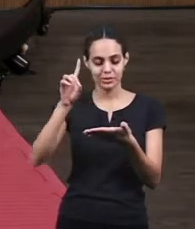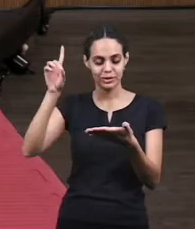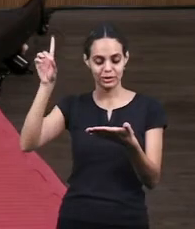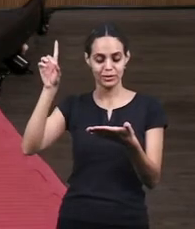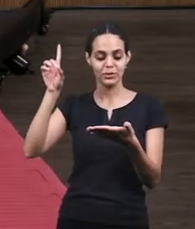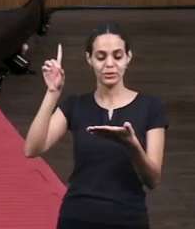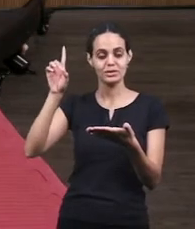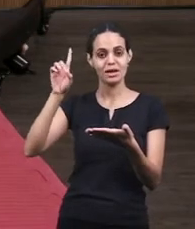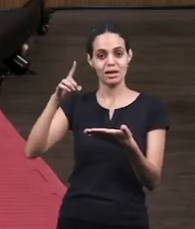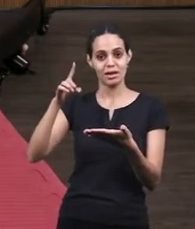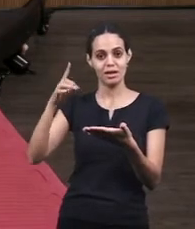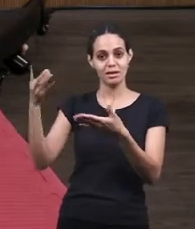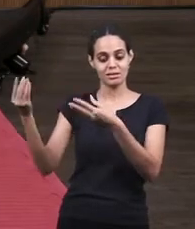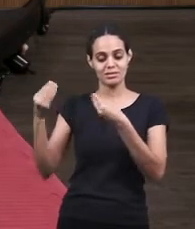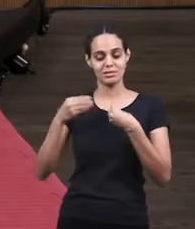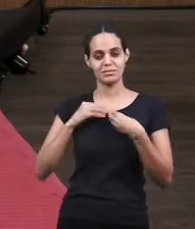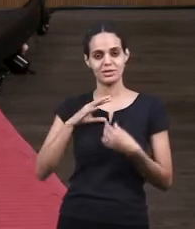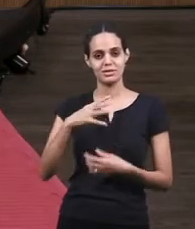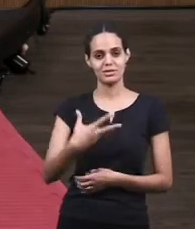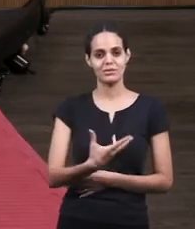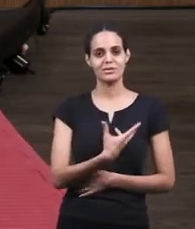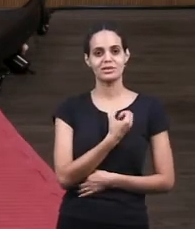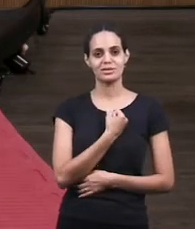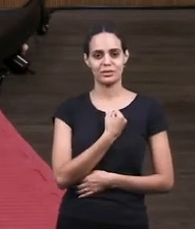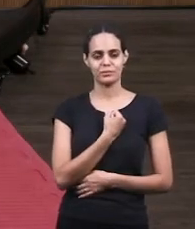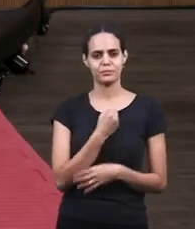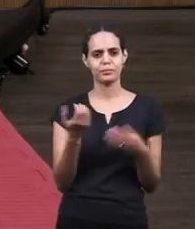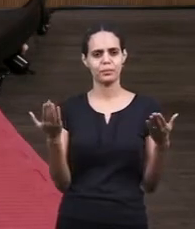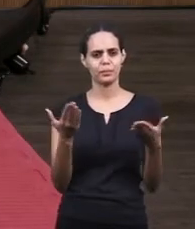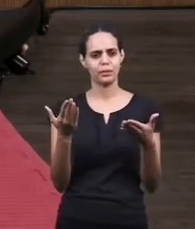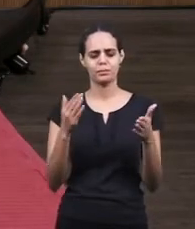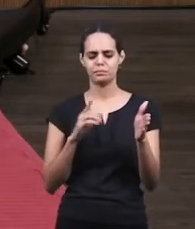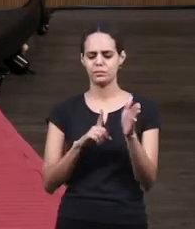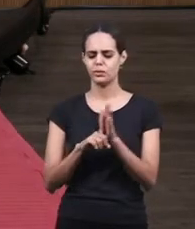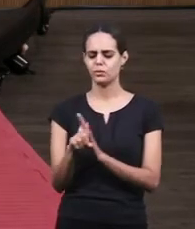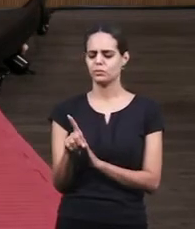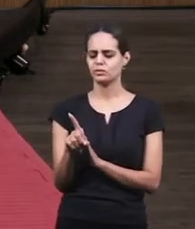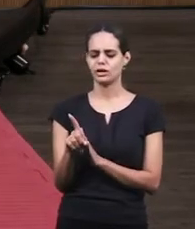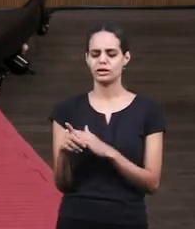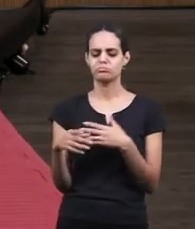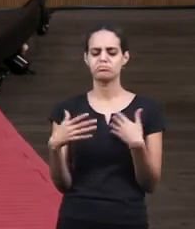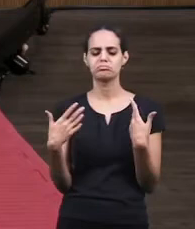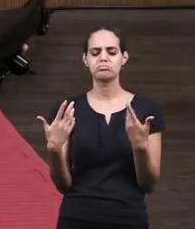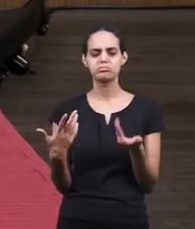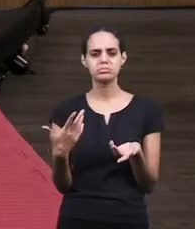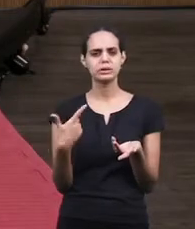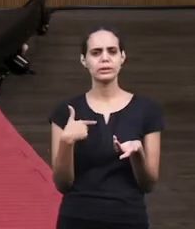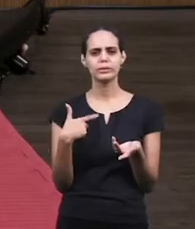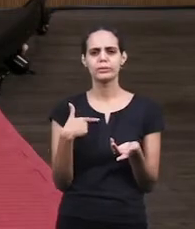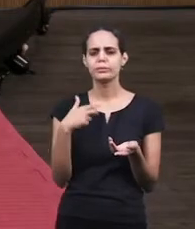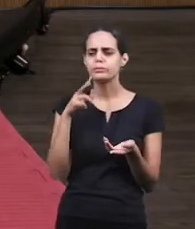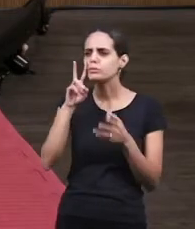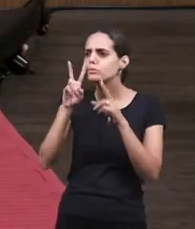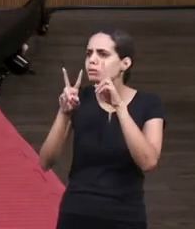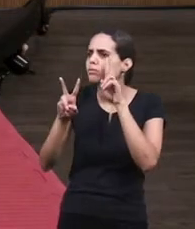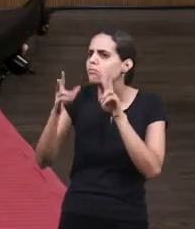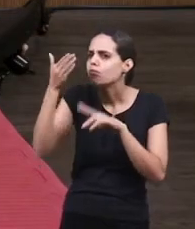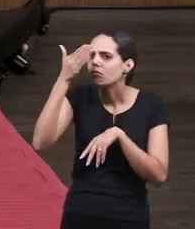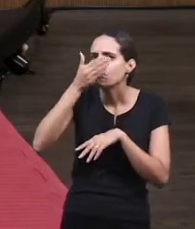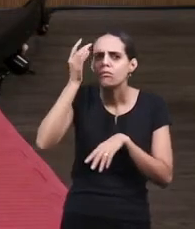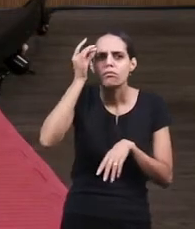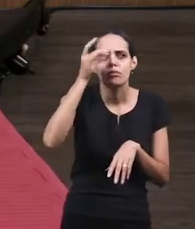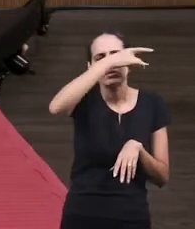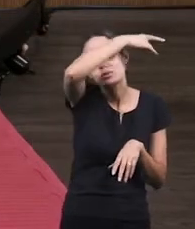holy spirit it means to have salvation now you may be asking but i don't see the holy spirit the holy spirit